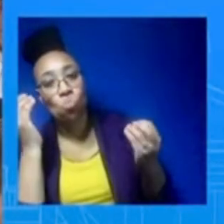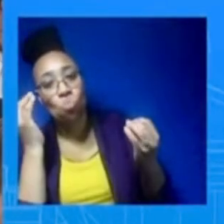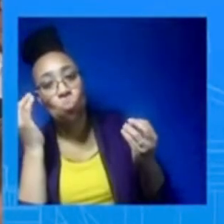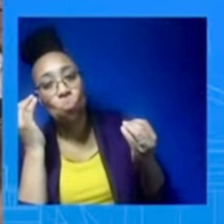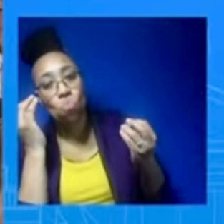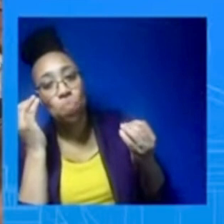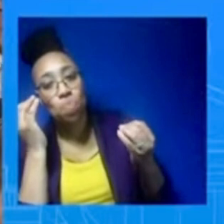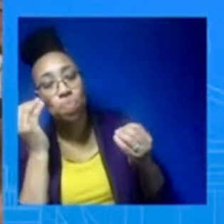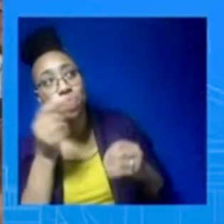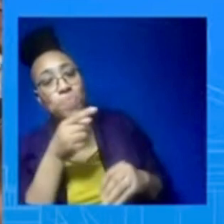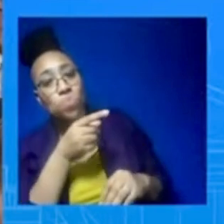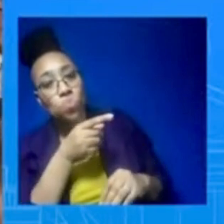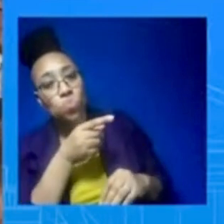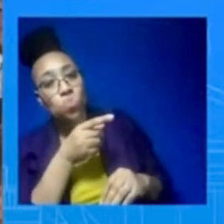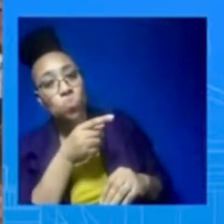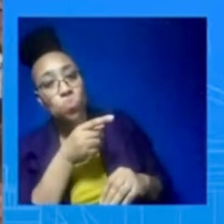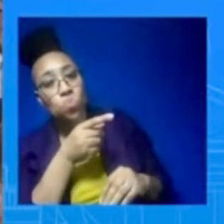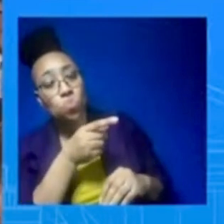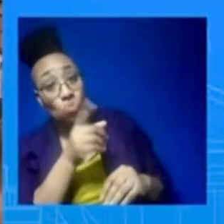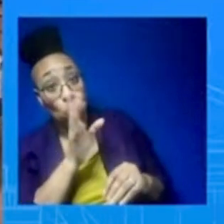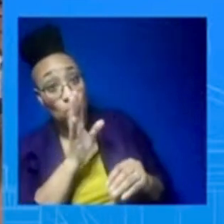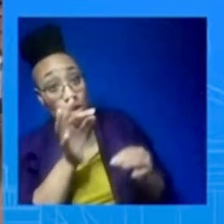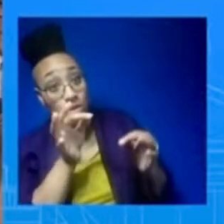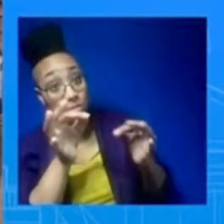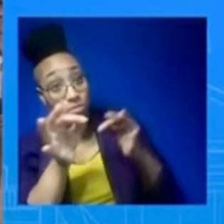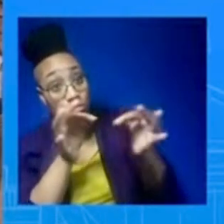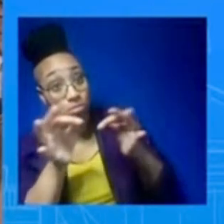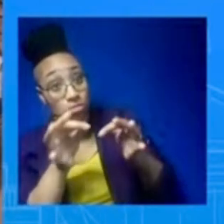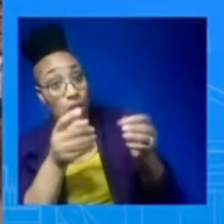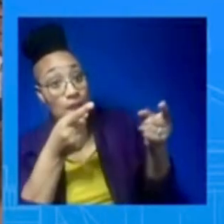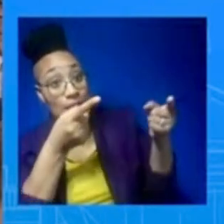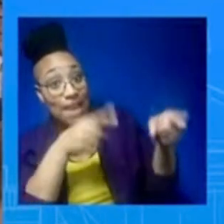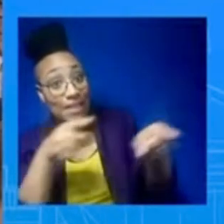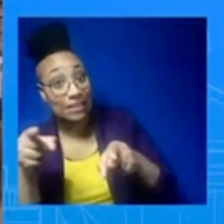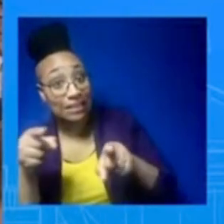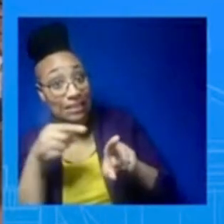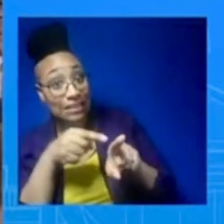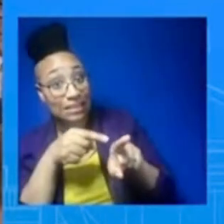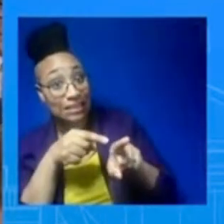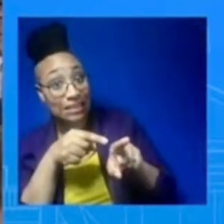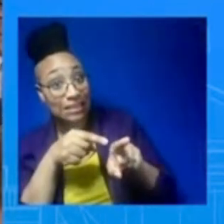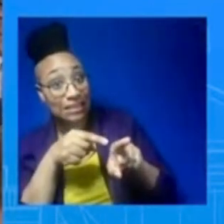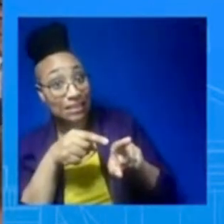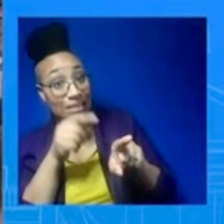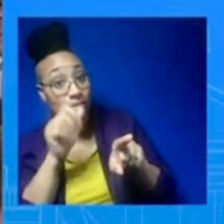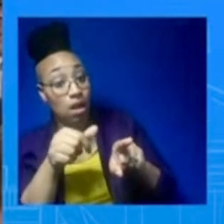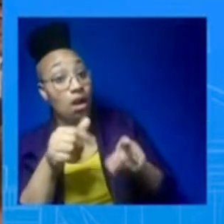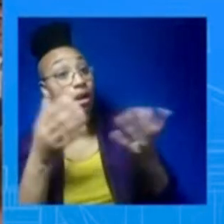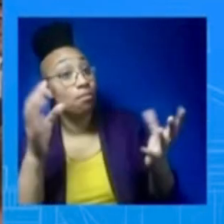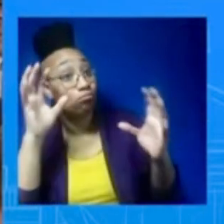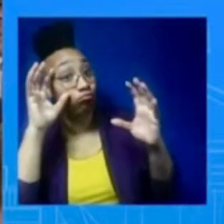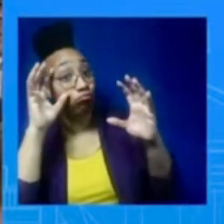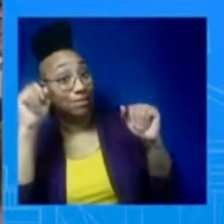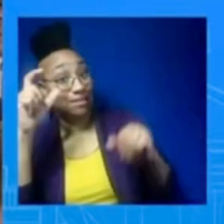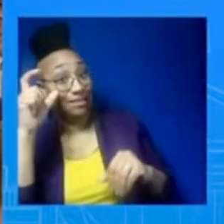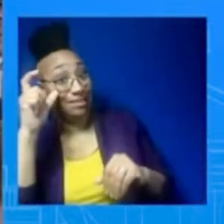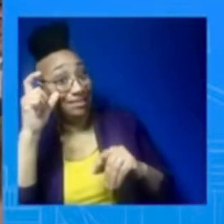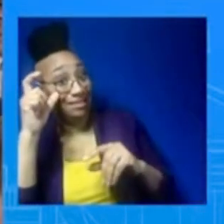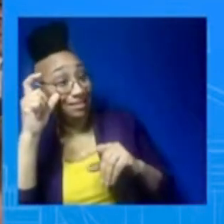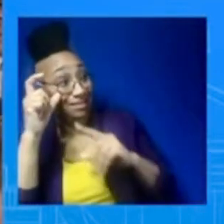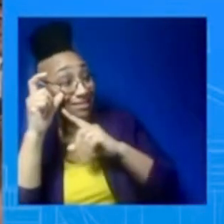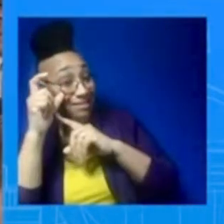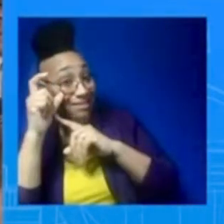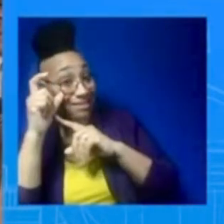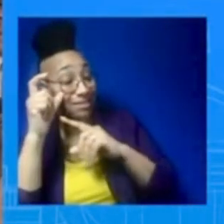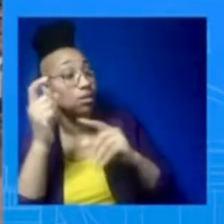which the Commander-in-Chief demonstrated good judgment at the right time and did the right things. The President's